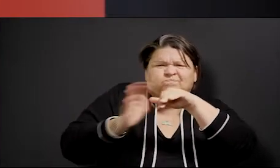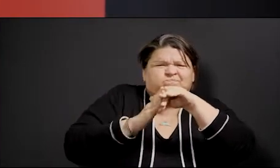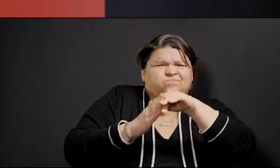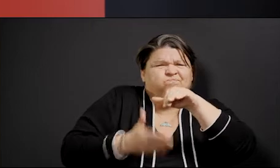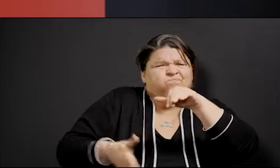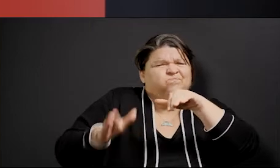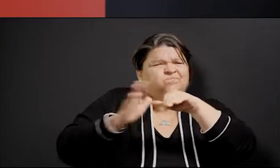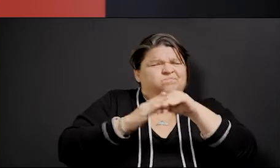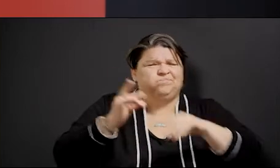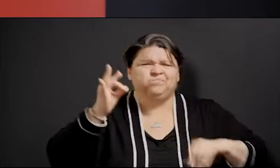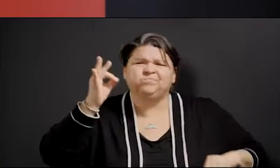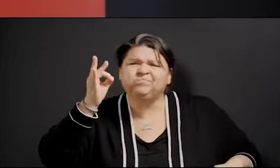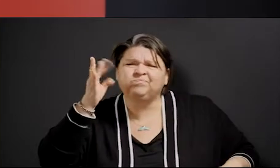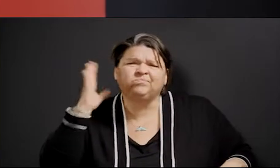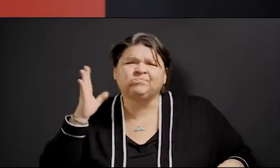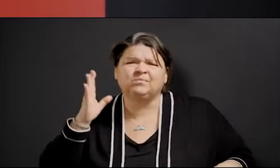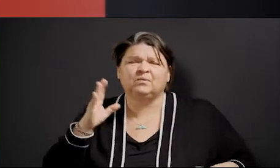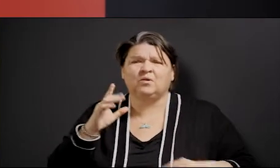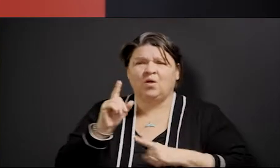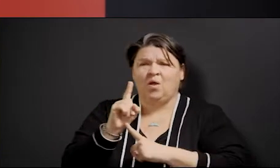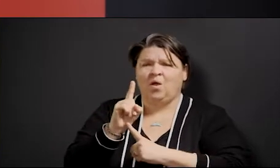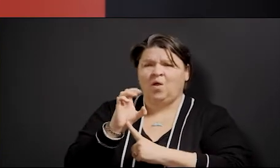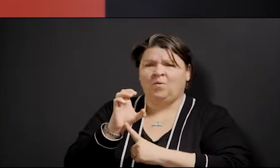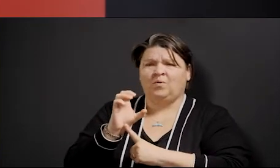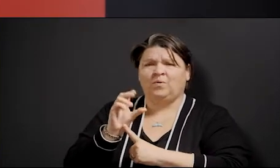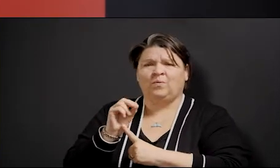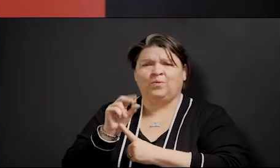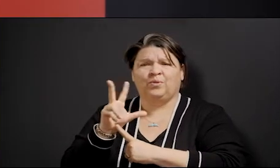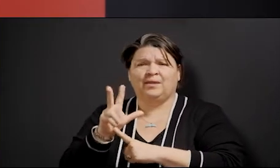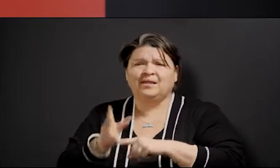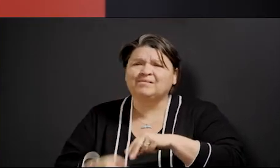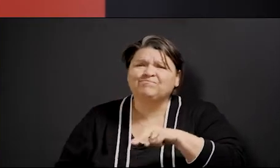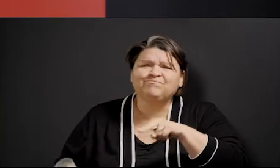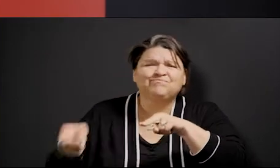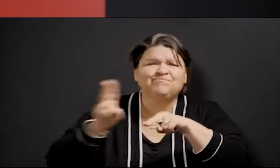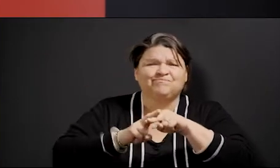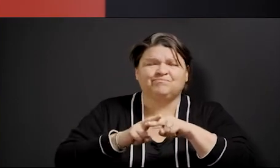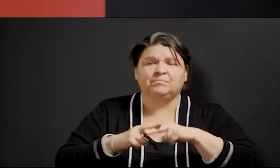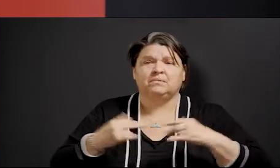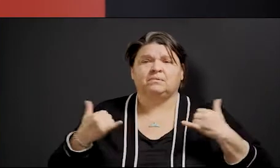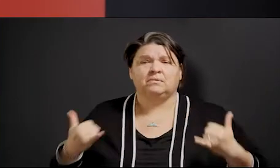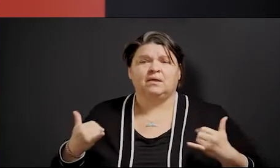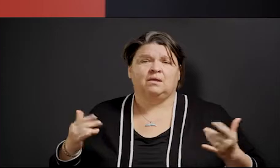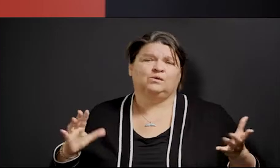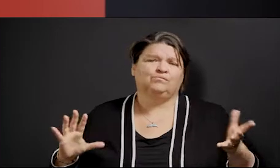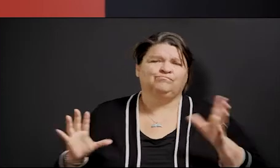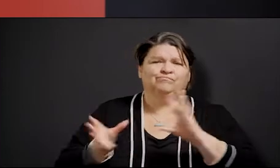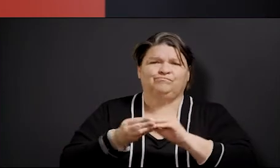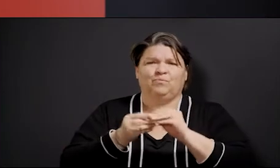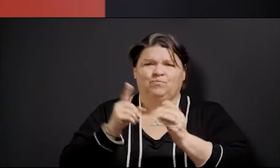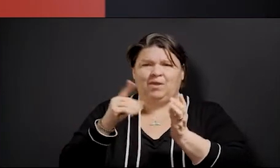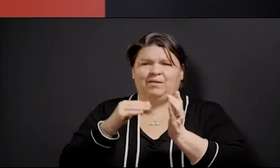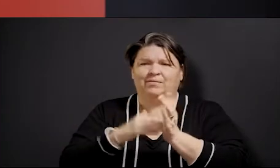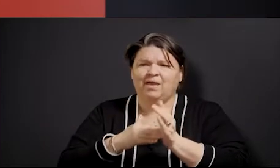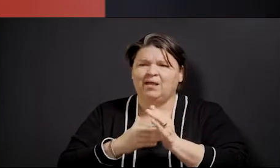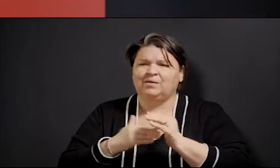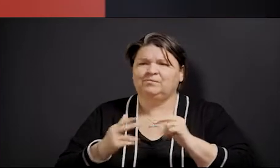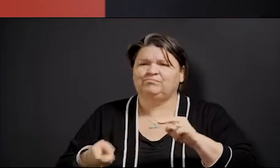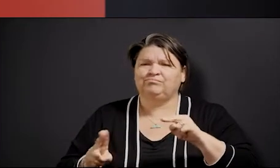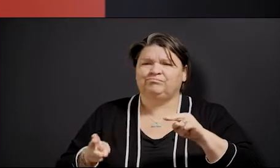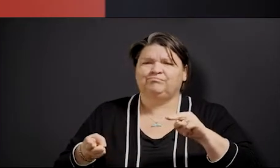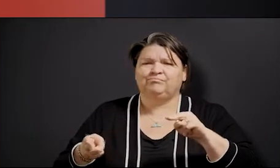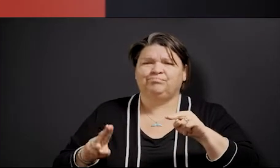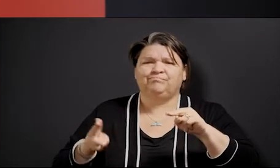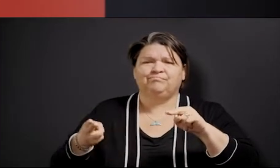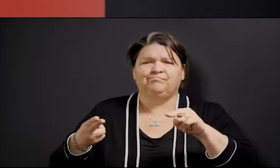yesterday. That means we've surpassed the 1,000 number again and well on our way. It underscores the